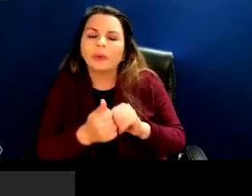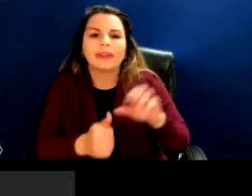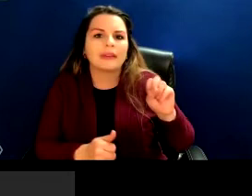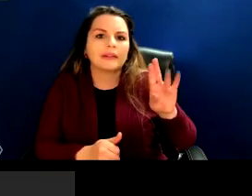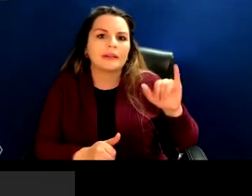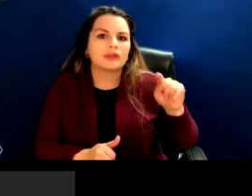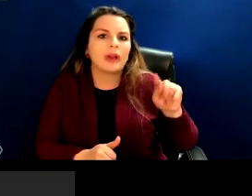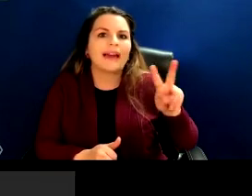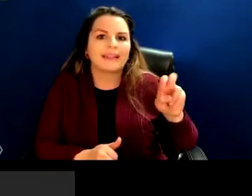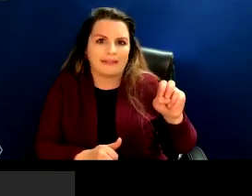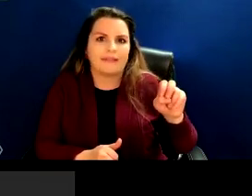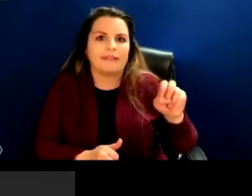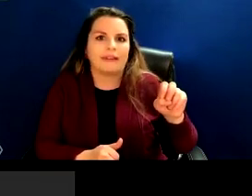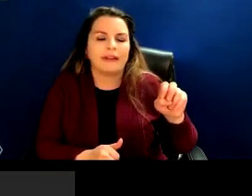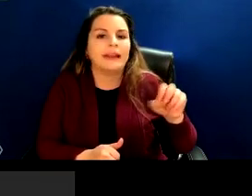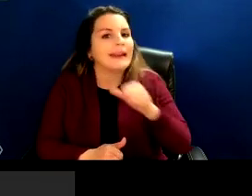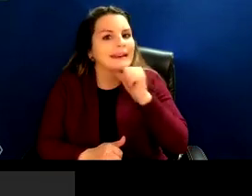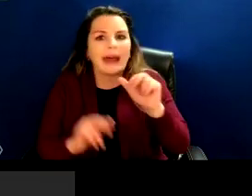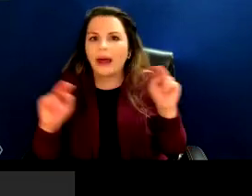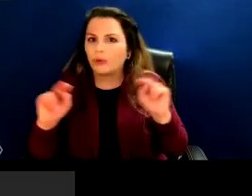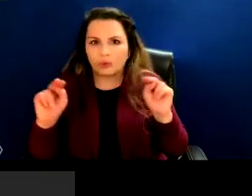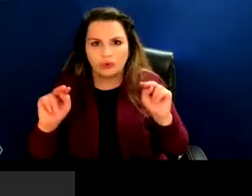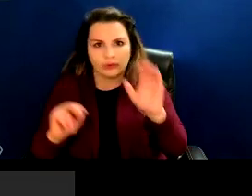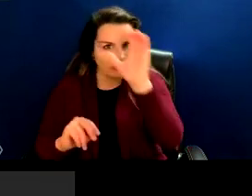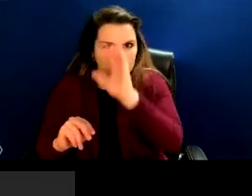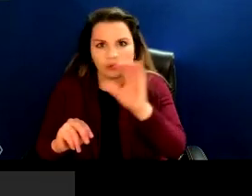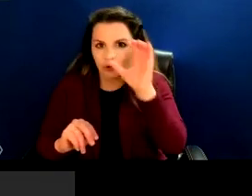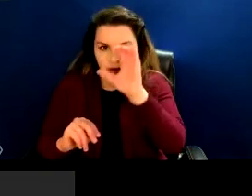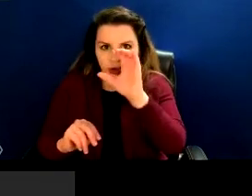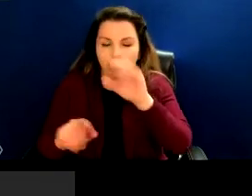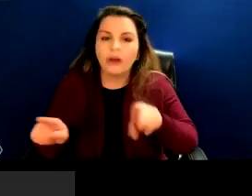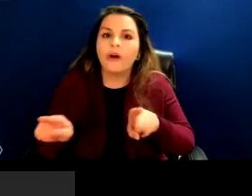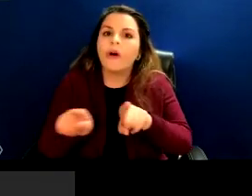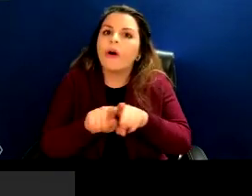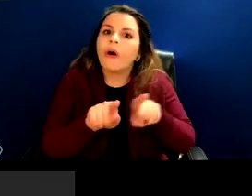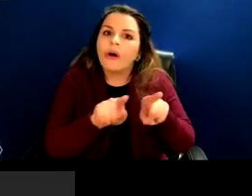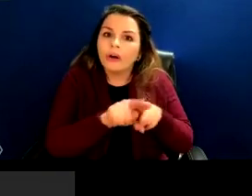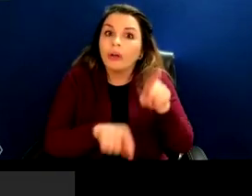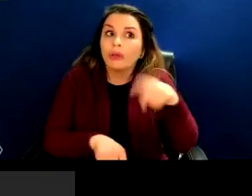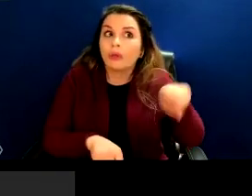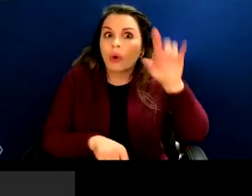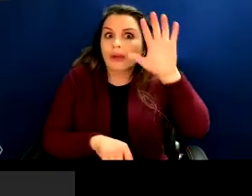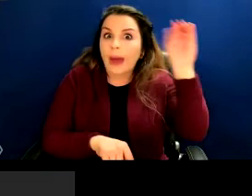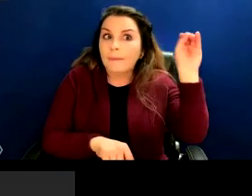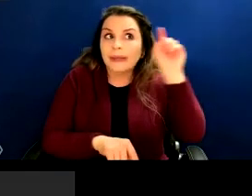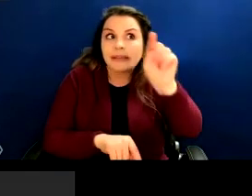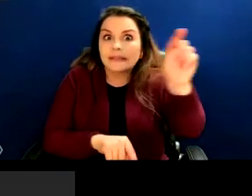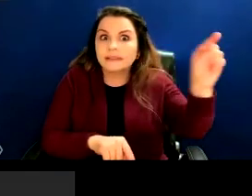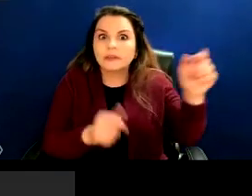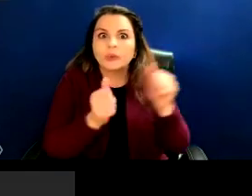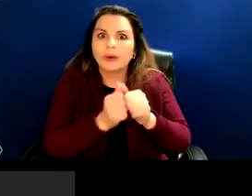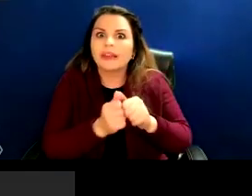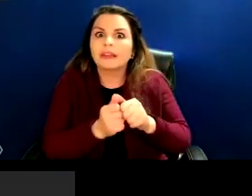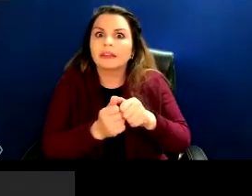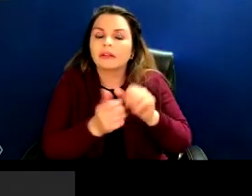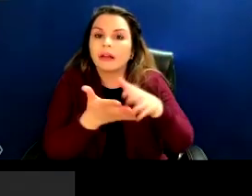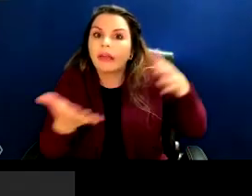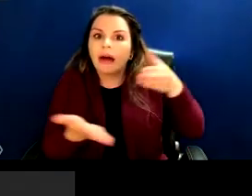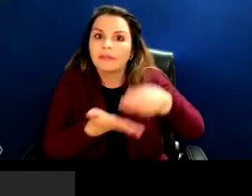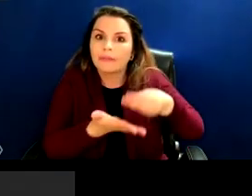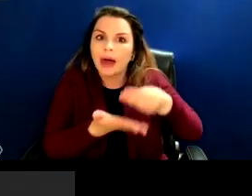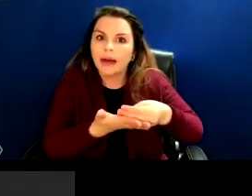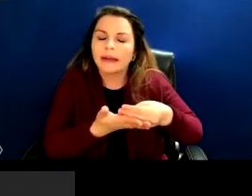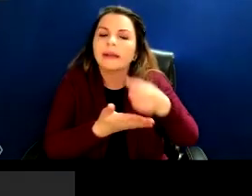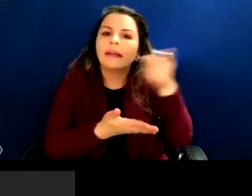nature of search and the way in which those companies and industries with the most money are able to